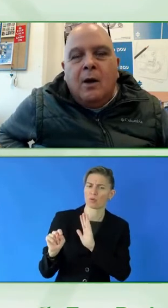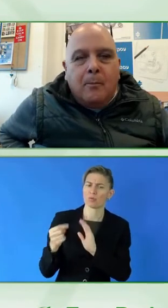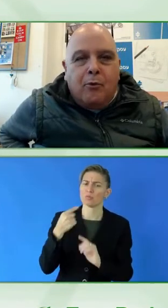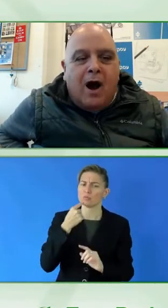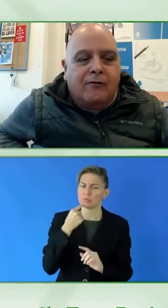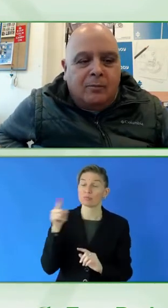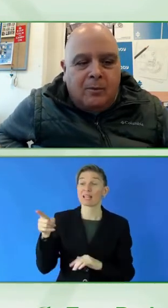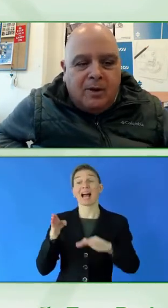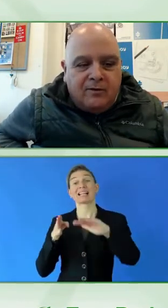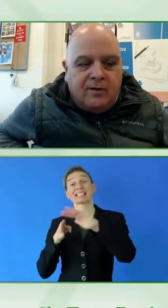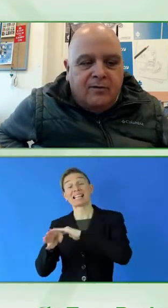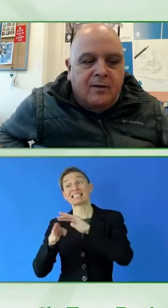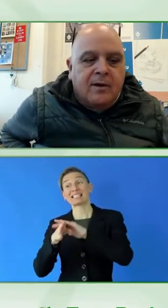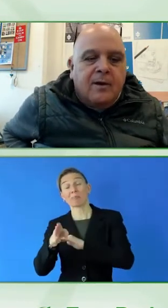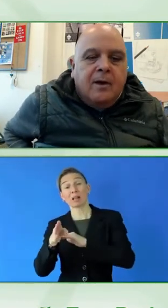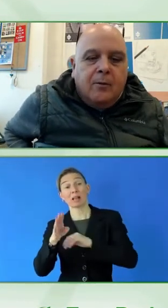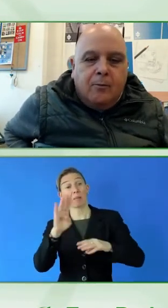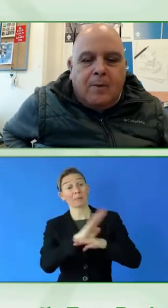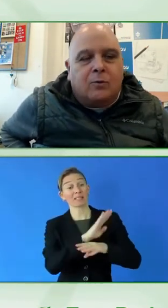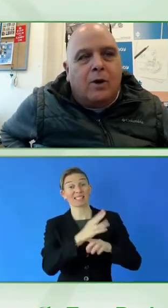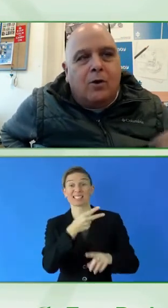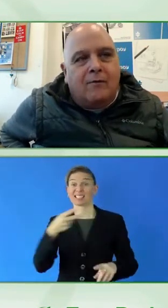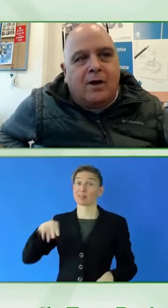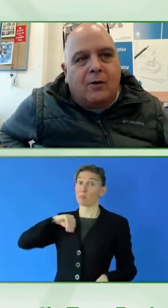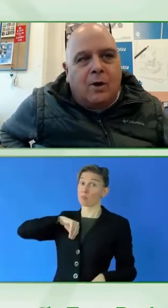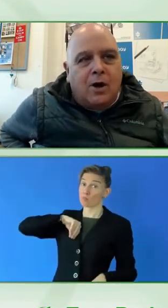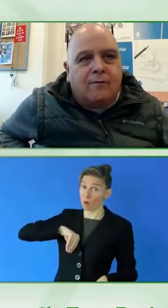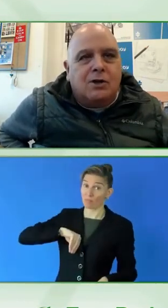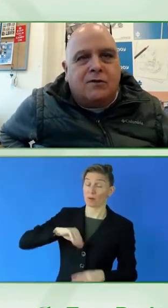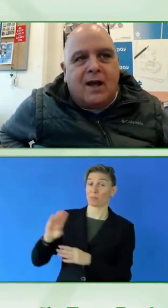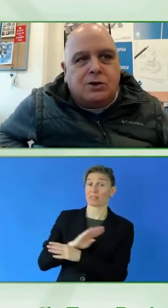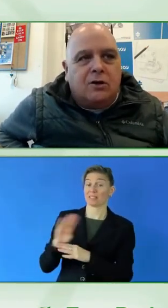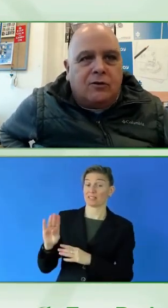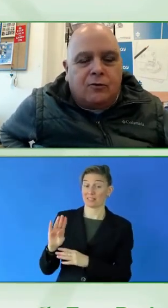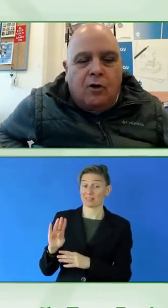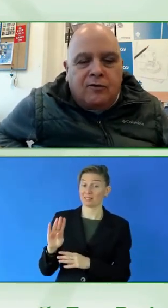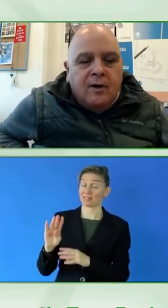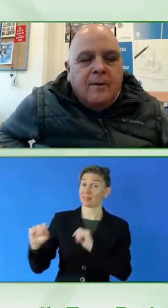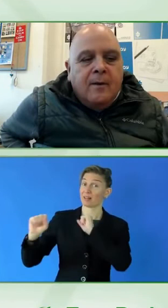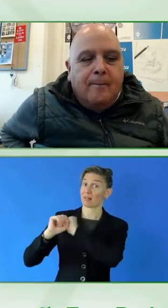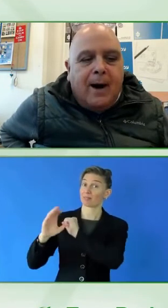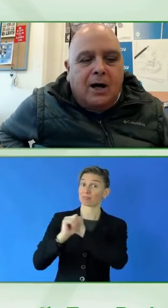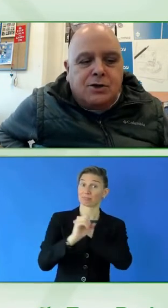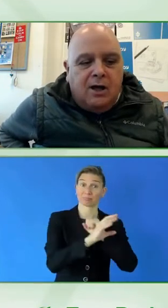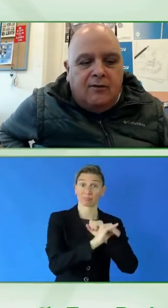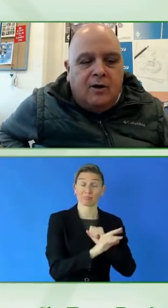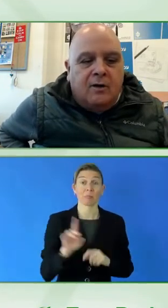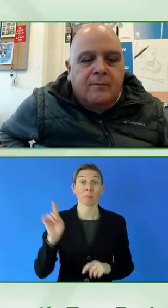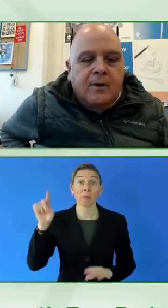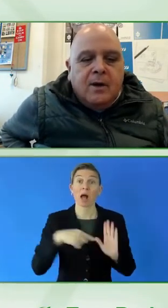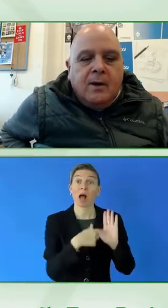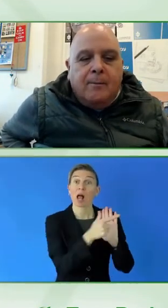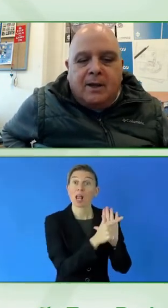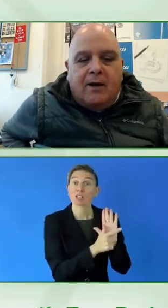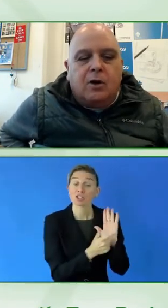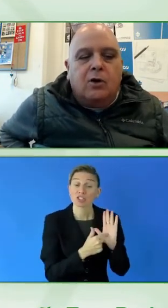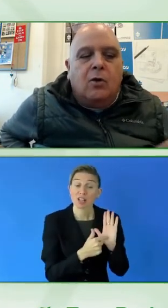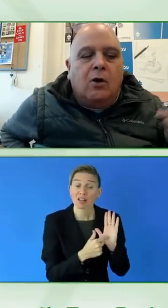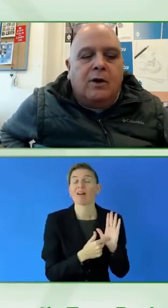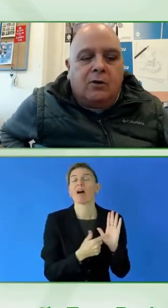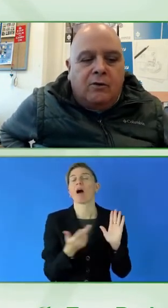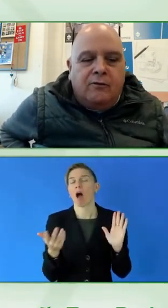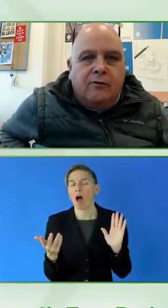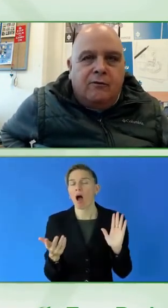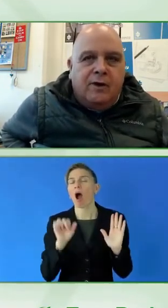equals profitable business. But when you have legislation, it's much easier. But